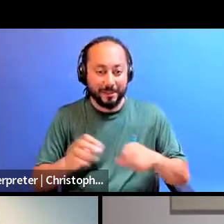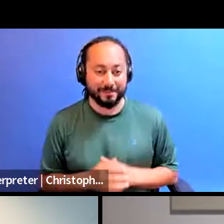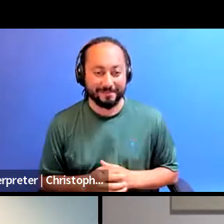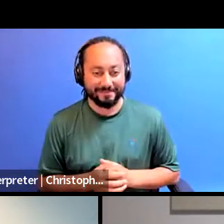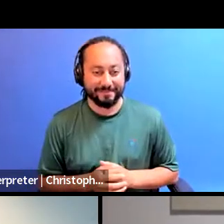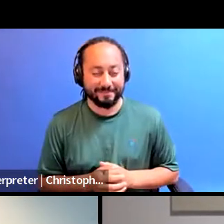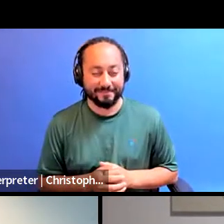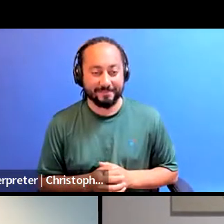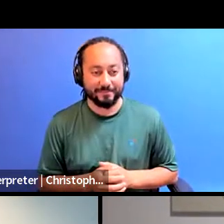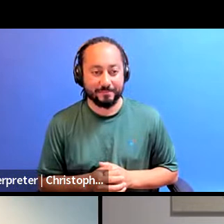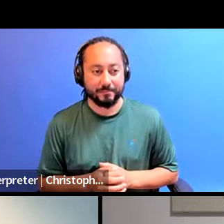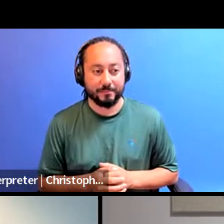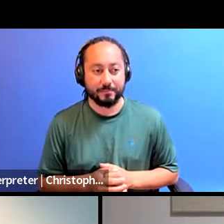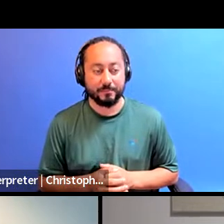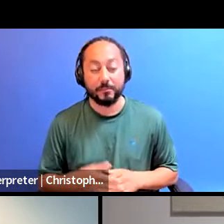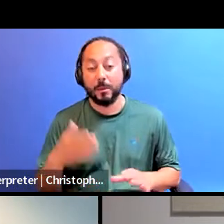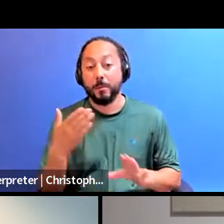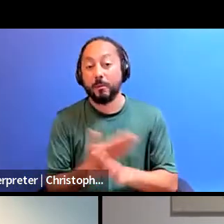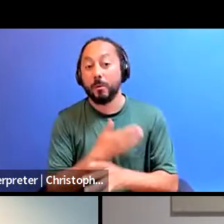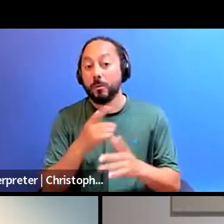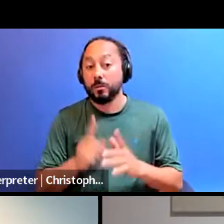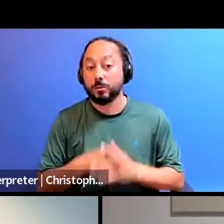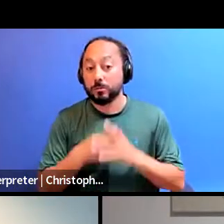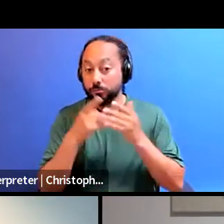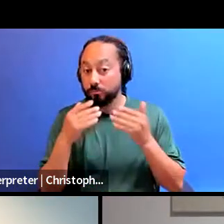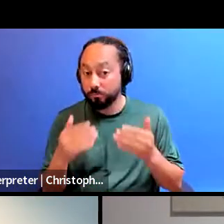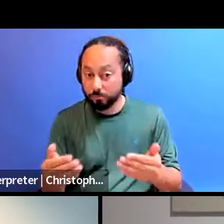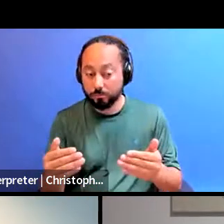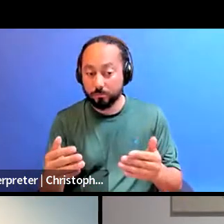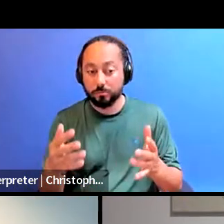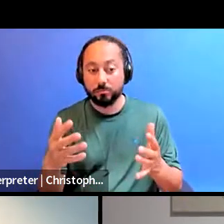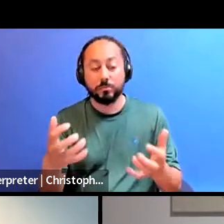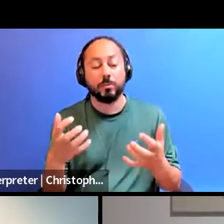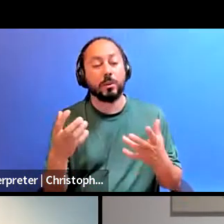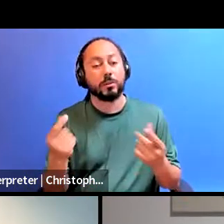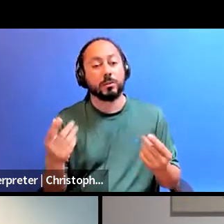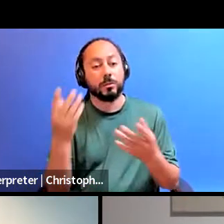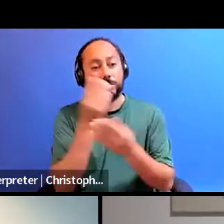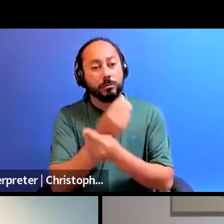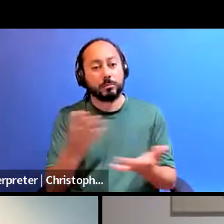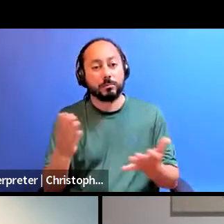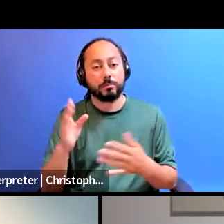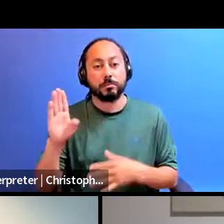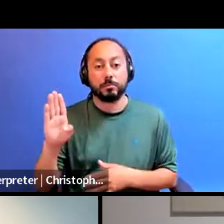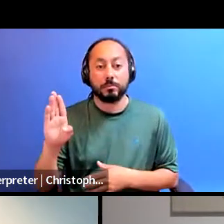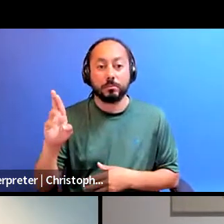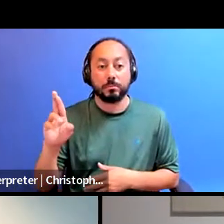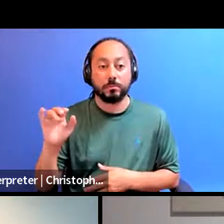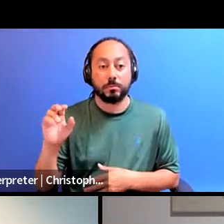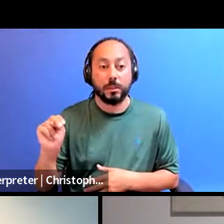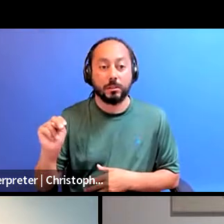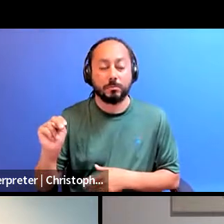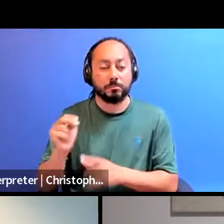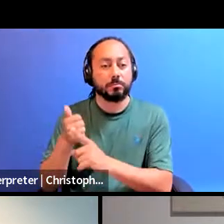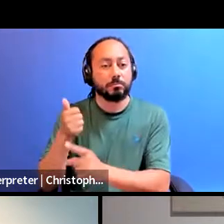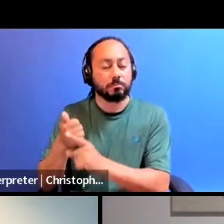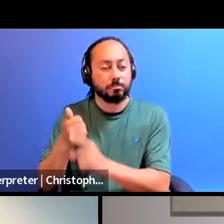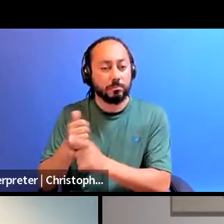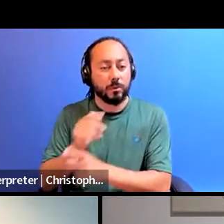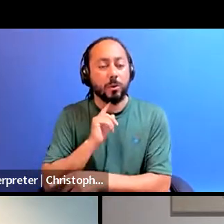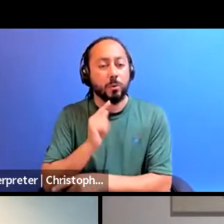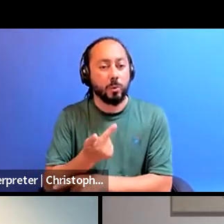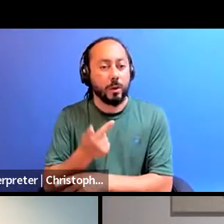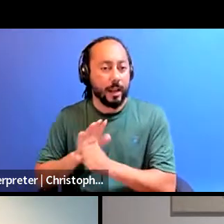Before we get started, I would like to inform you all that Brian DeMatos, a queer activist who organized